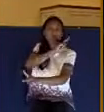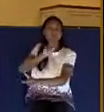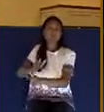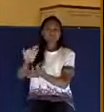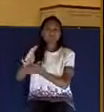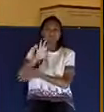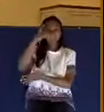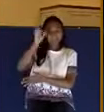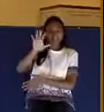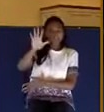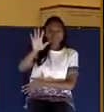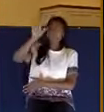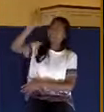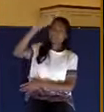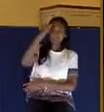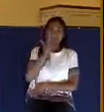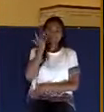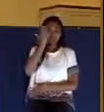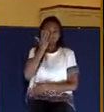appearance, right?